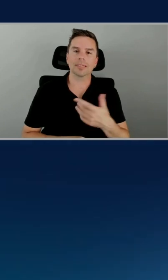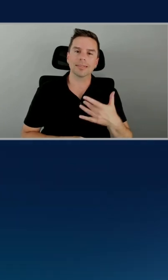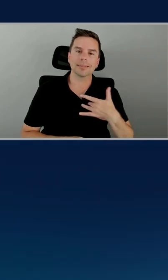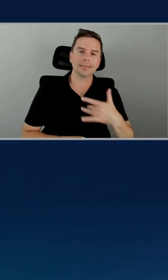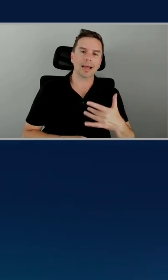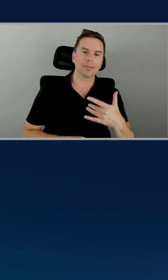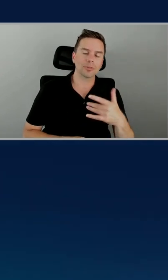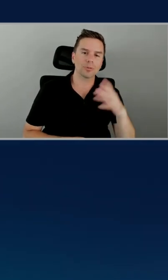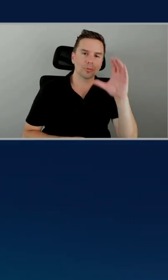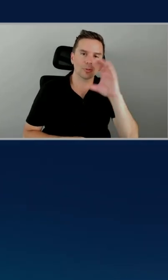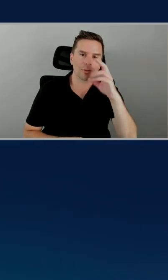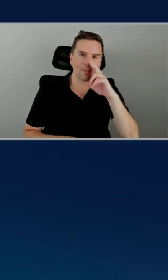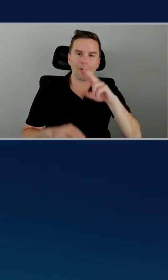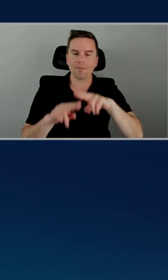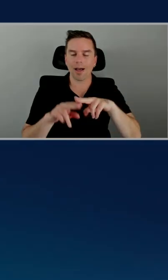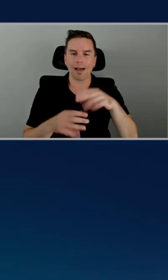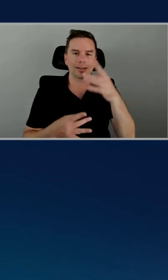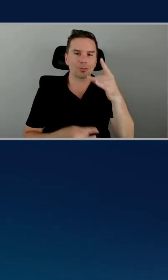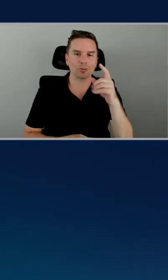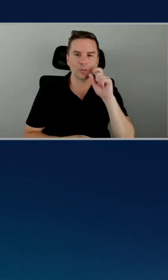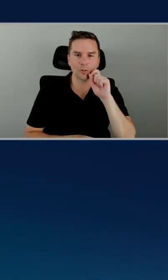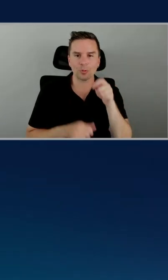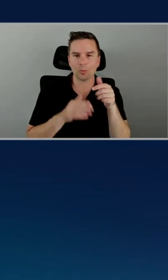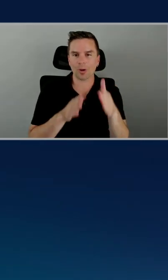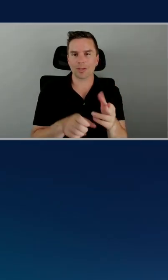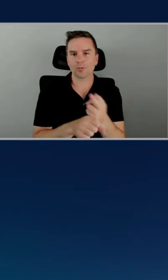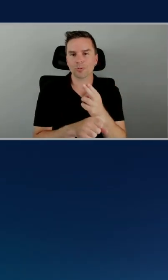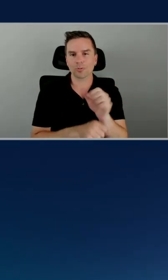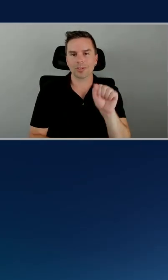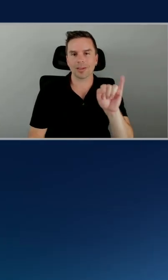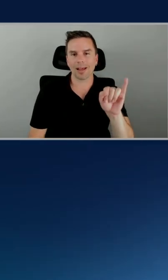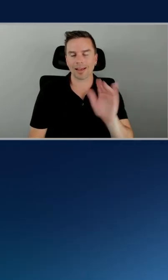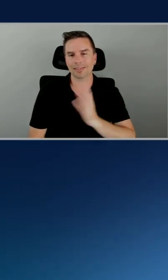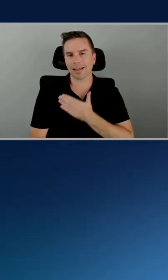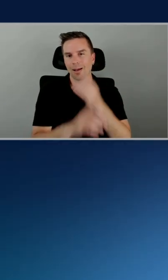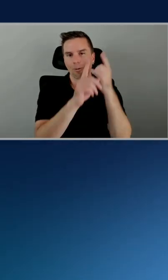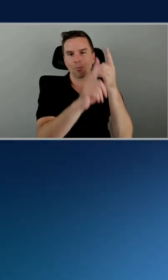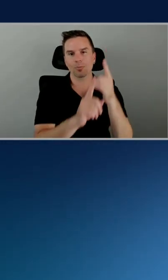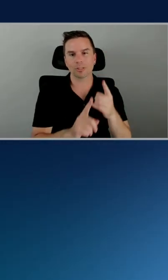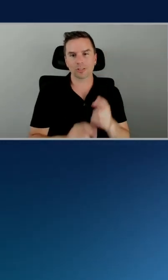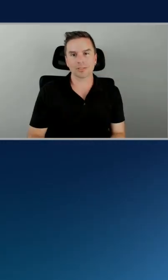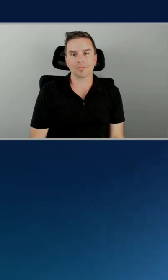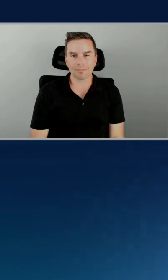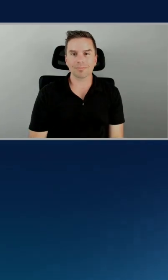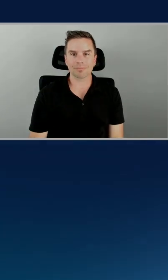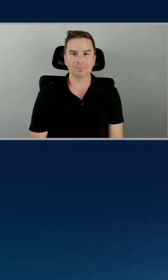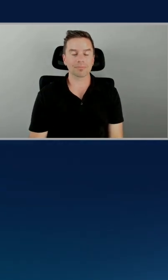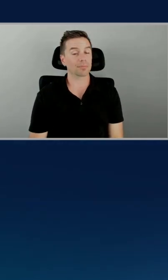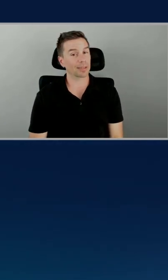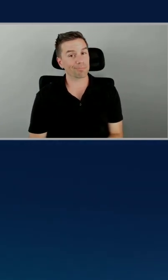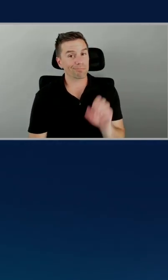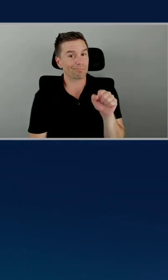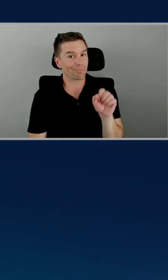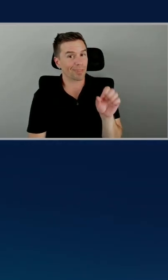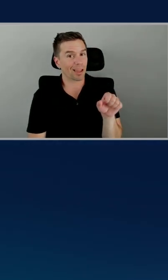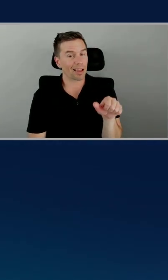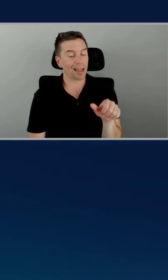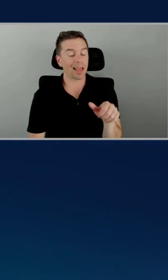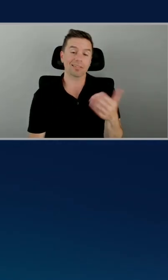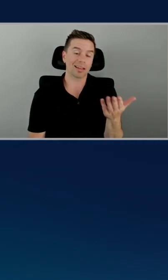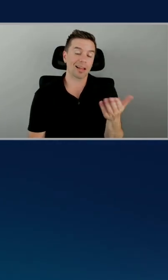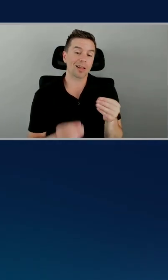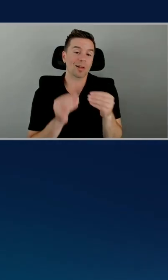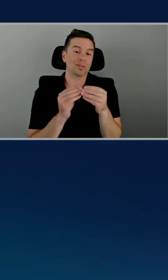cool, interesting ways to use AI. And that's, that's pretty much our mission. Yeah. And as, as another evidence of the partnership,